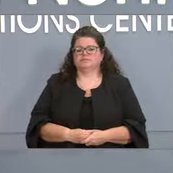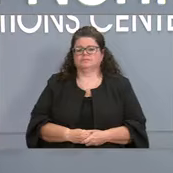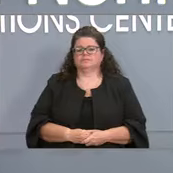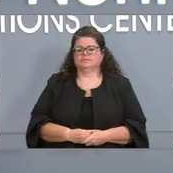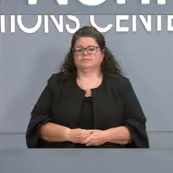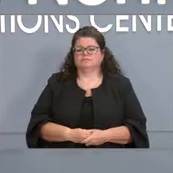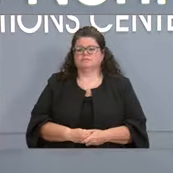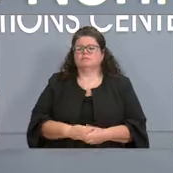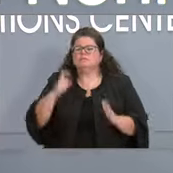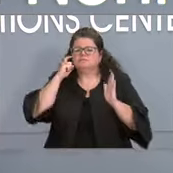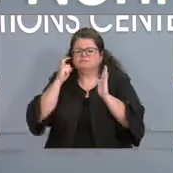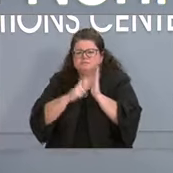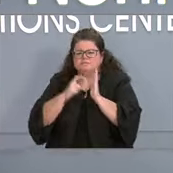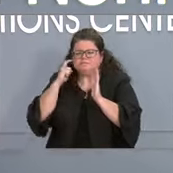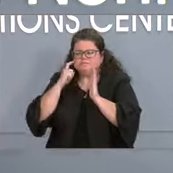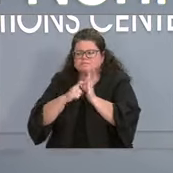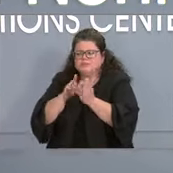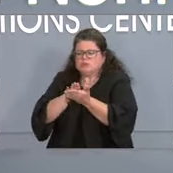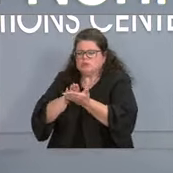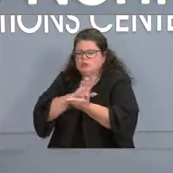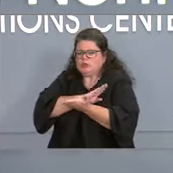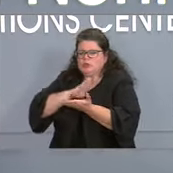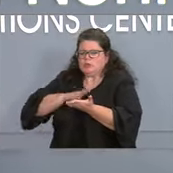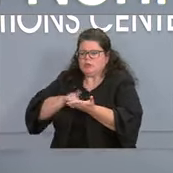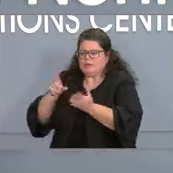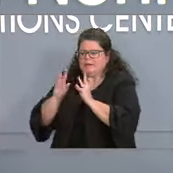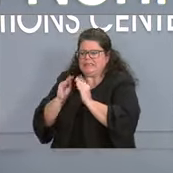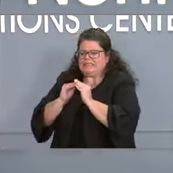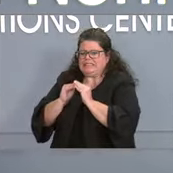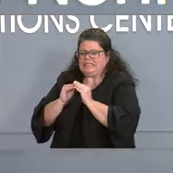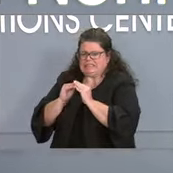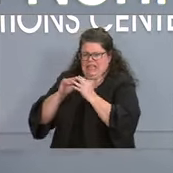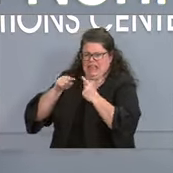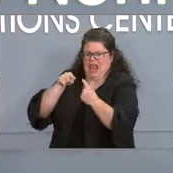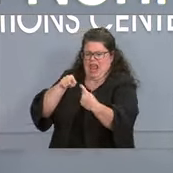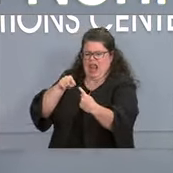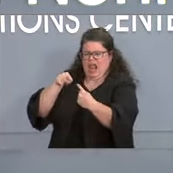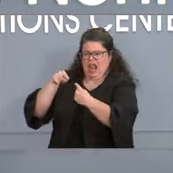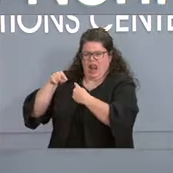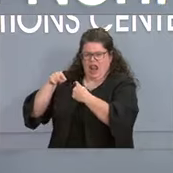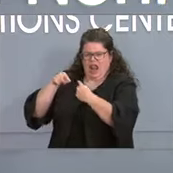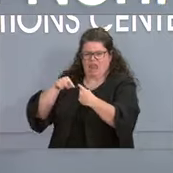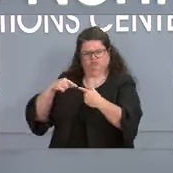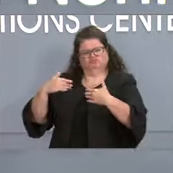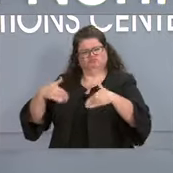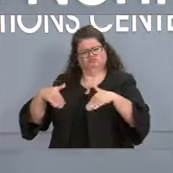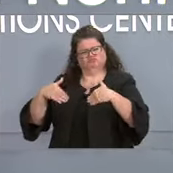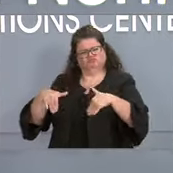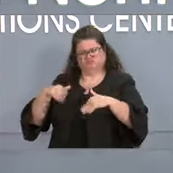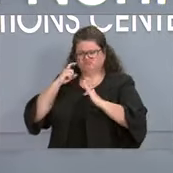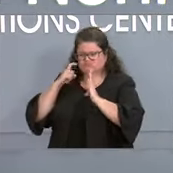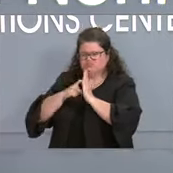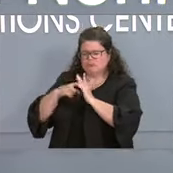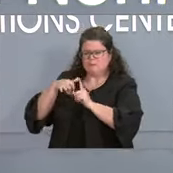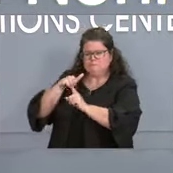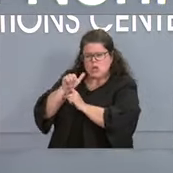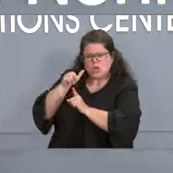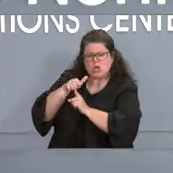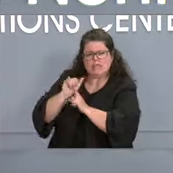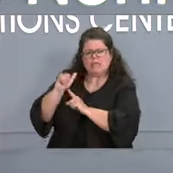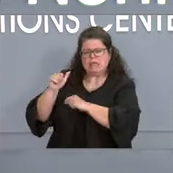meetings have reached in recent weeks. I am too. Threats, bullying, intimidation.